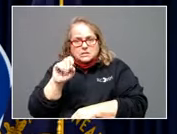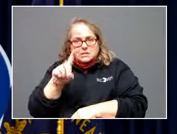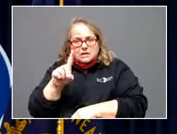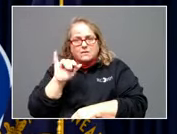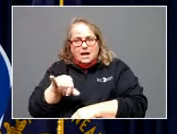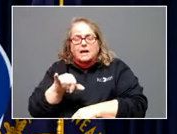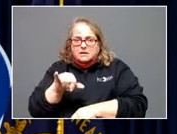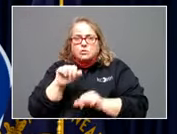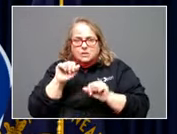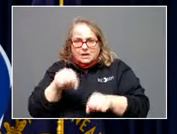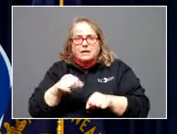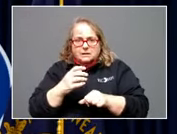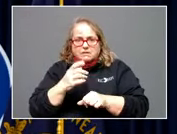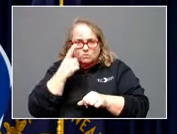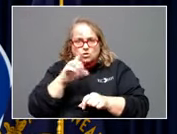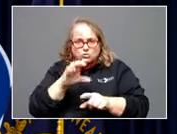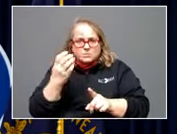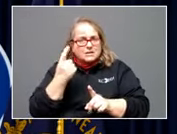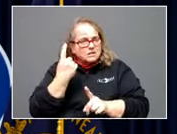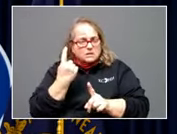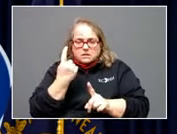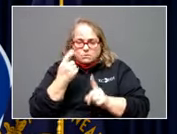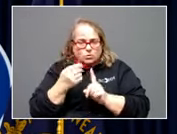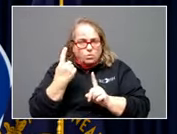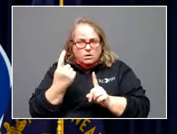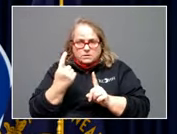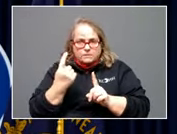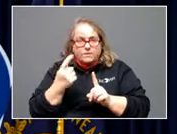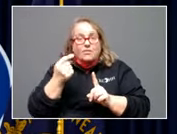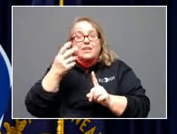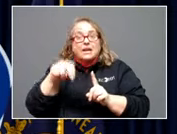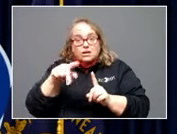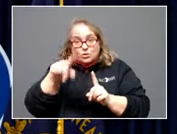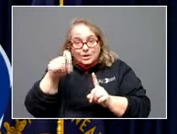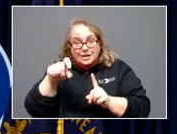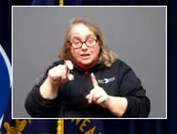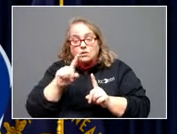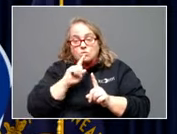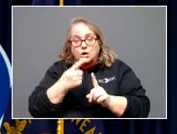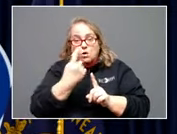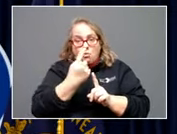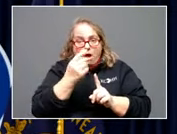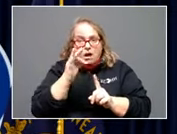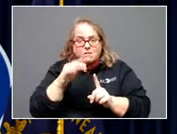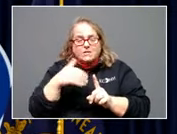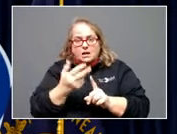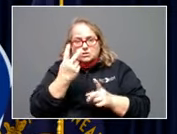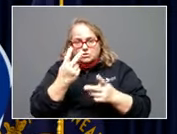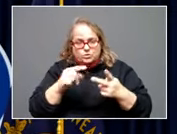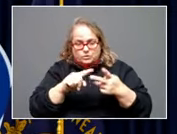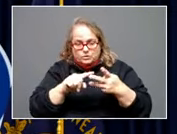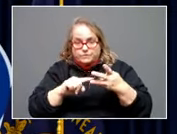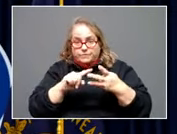coming over. That's first. And then you need really one of the next two. You need